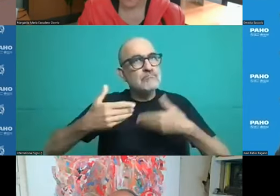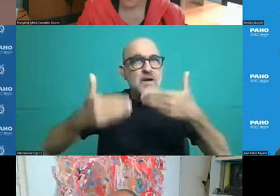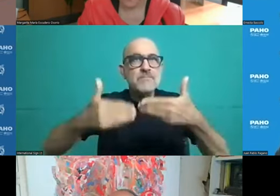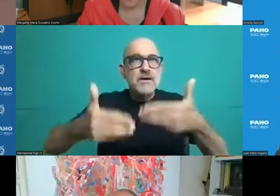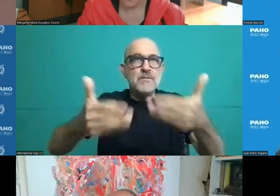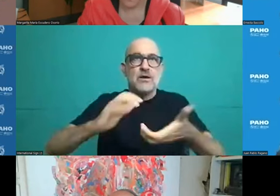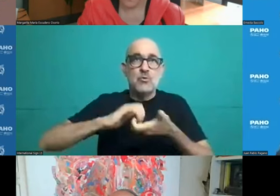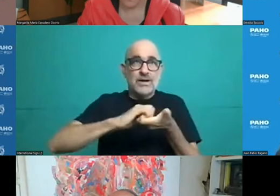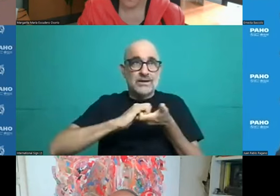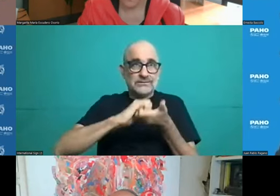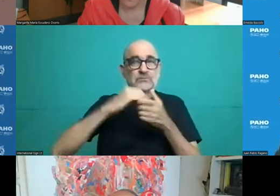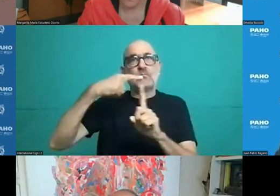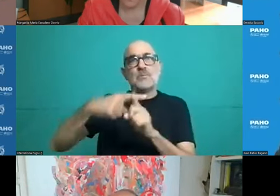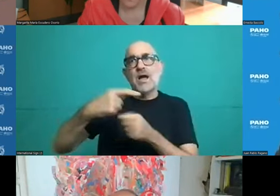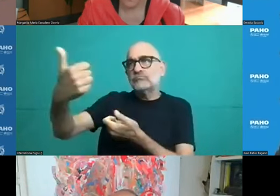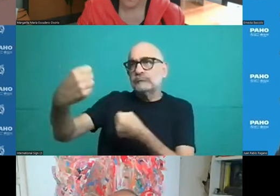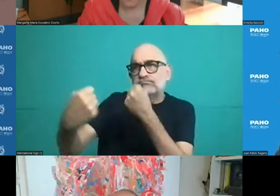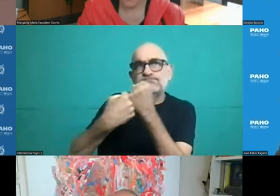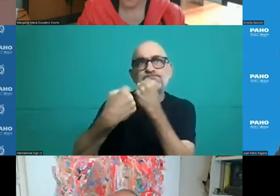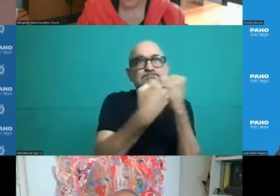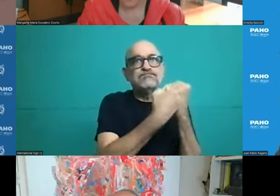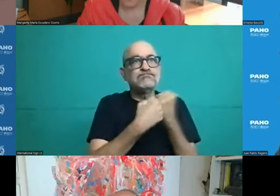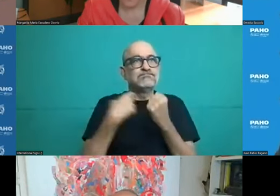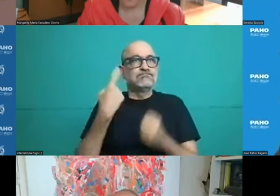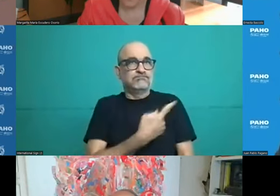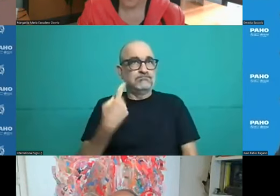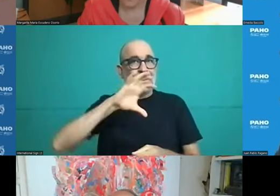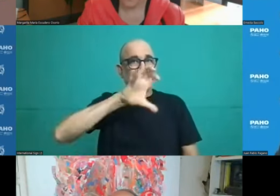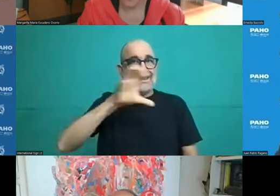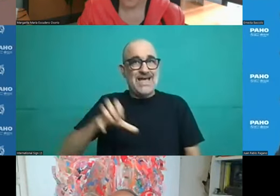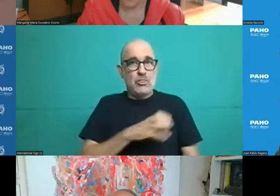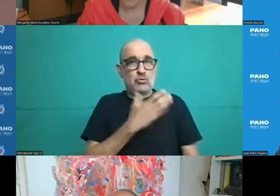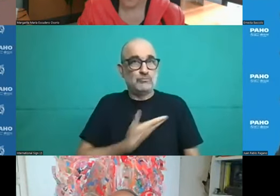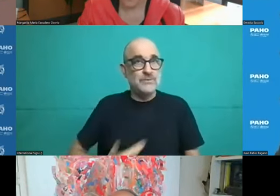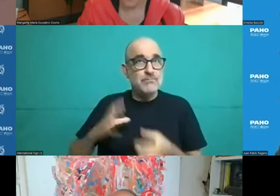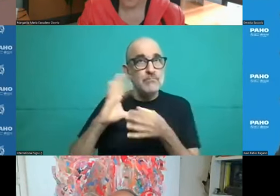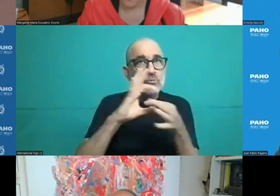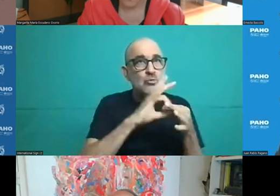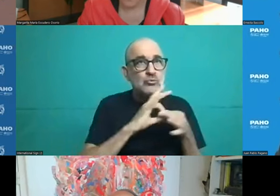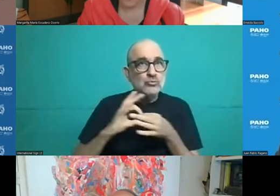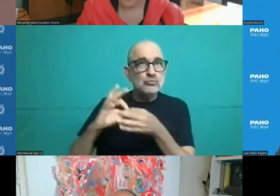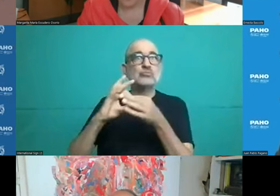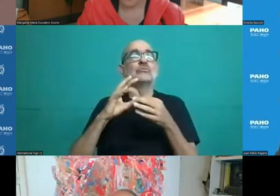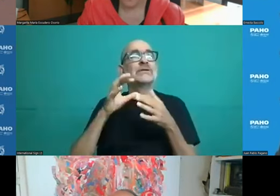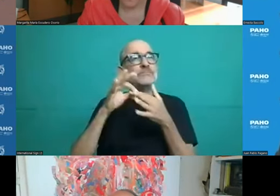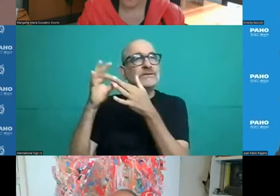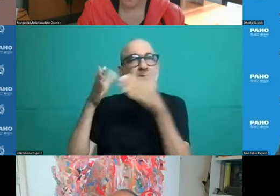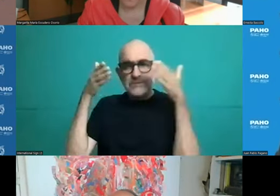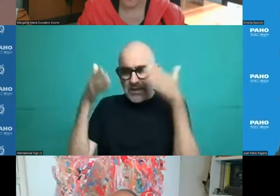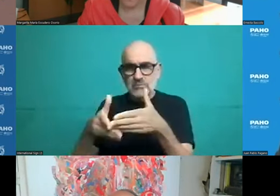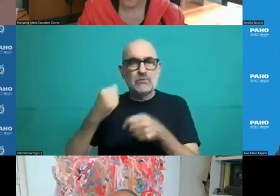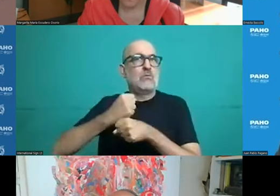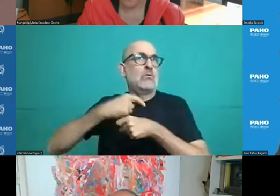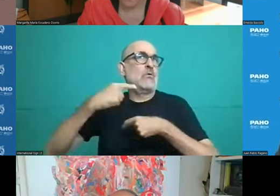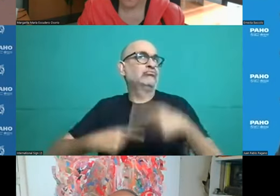DHO and in countries that have further along that way like Chile, Colombia and Jamaica. A